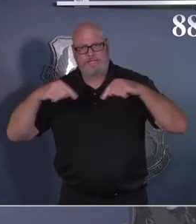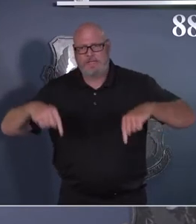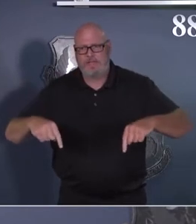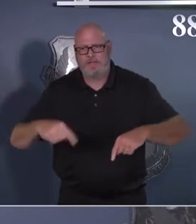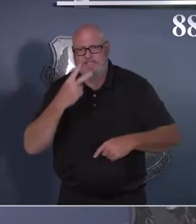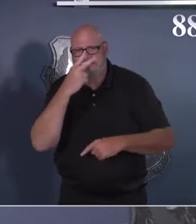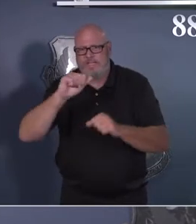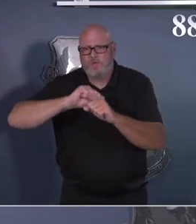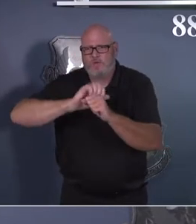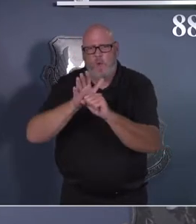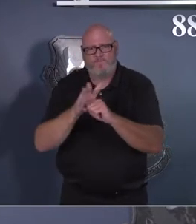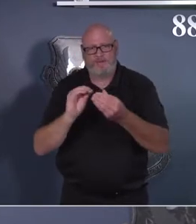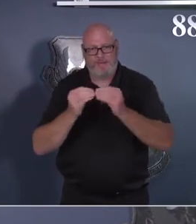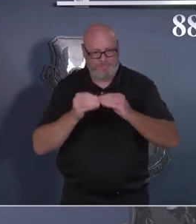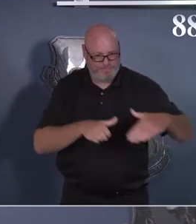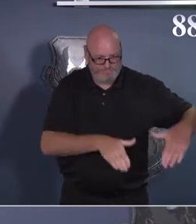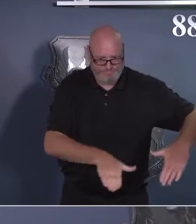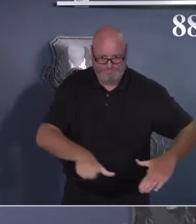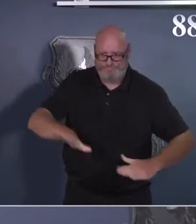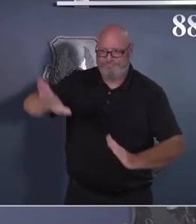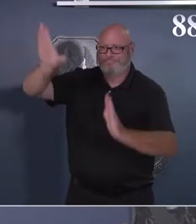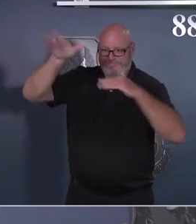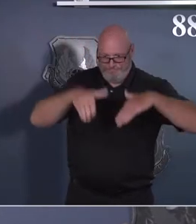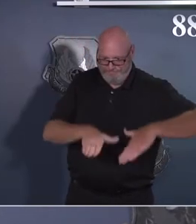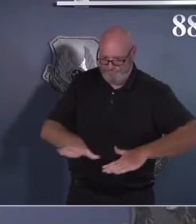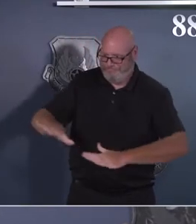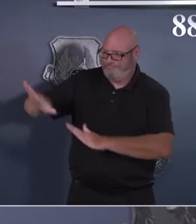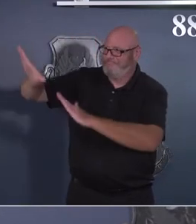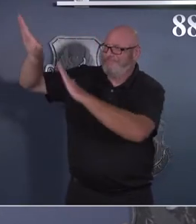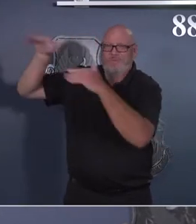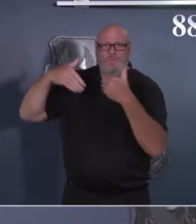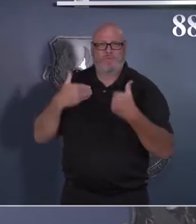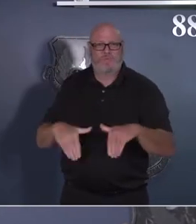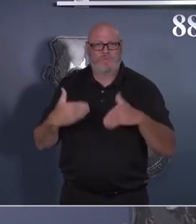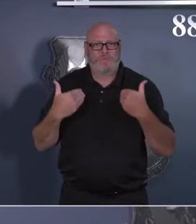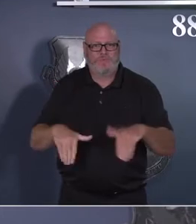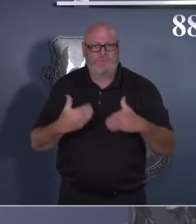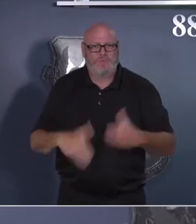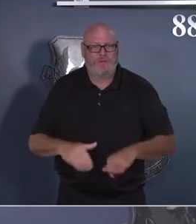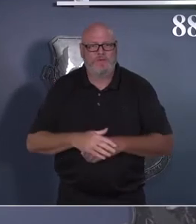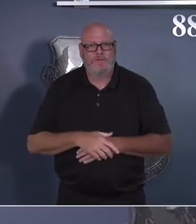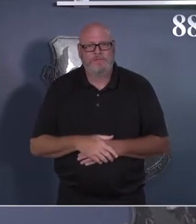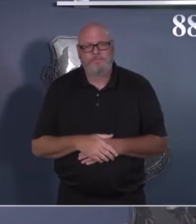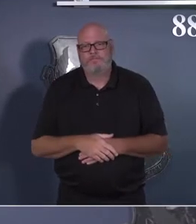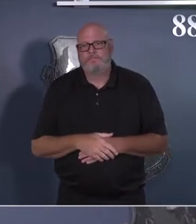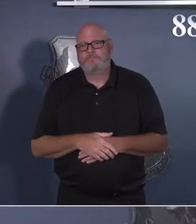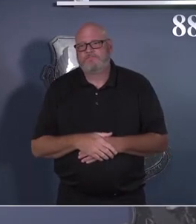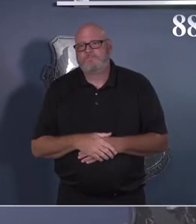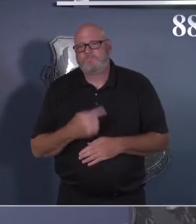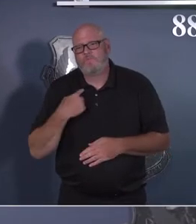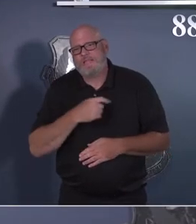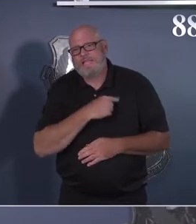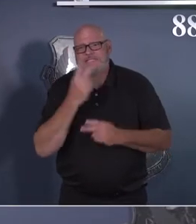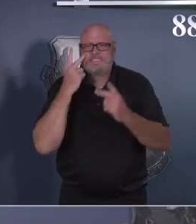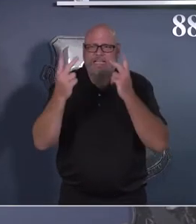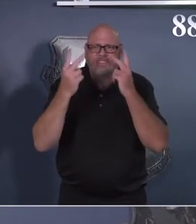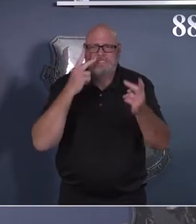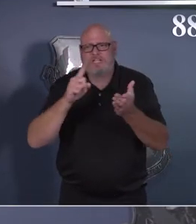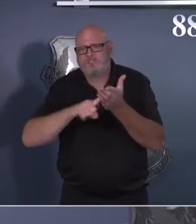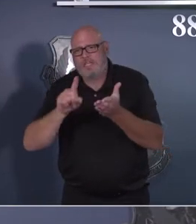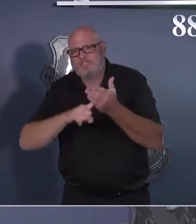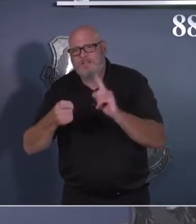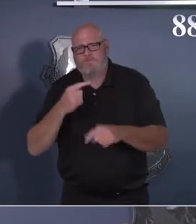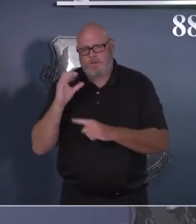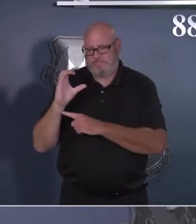Some of those triggers, some of those data sources that we used out there. One, the Center for Disease Control has a COVID data tracker.